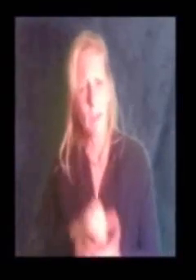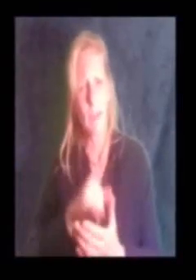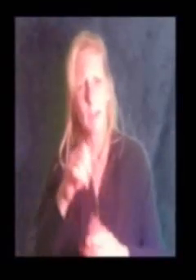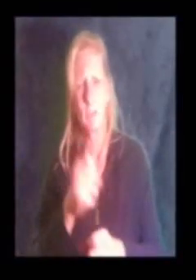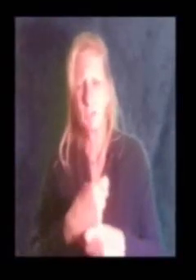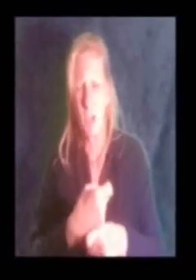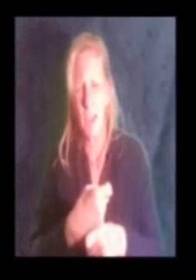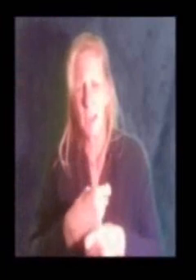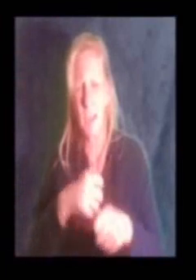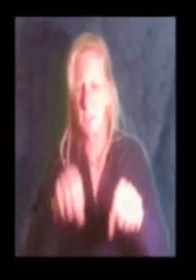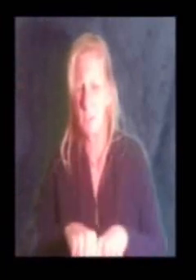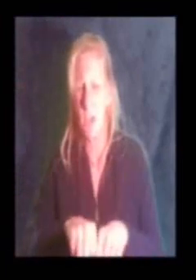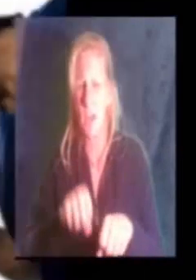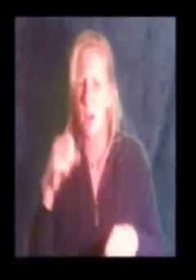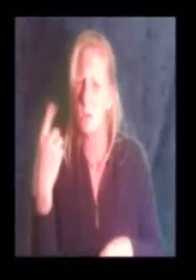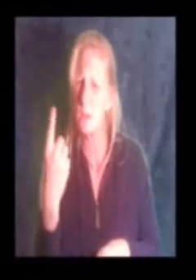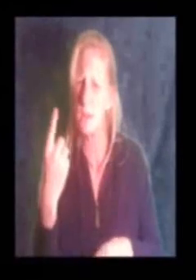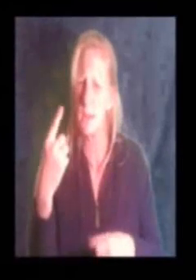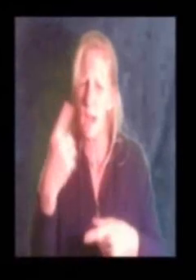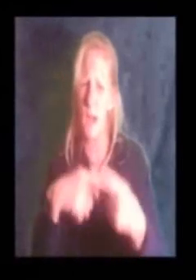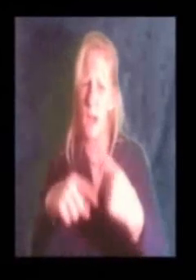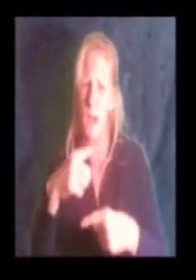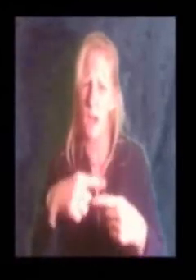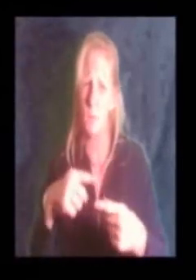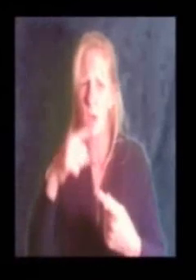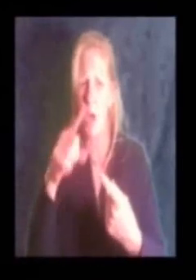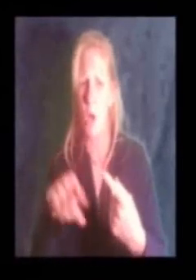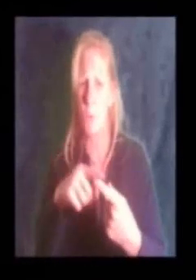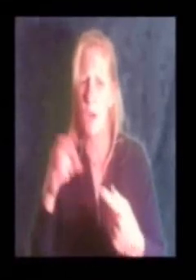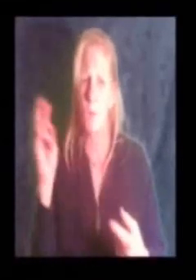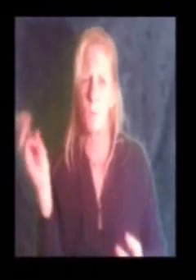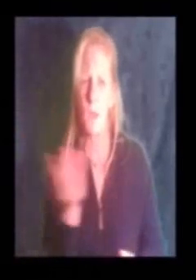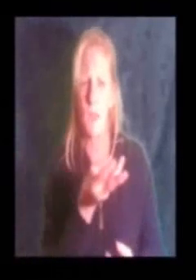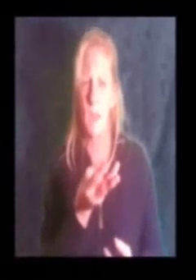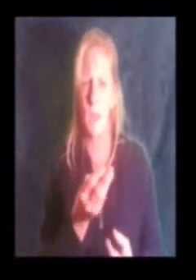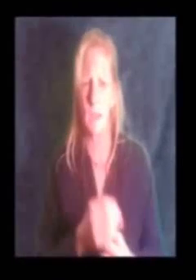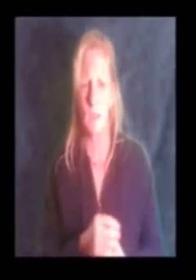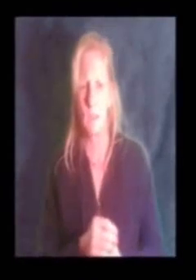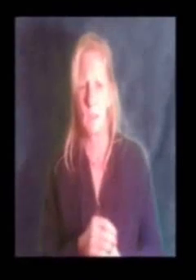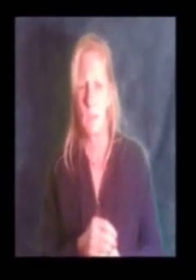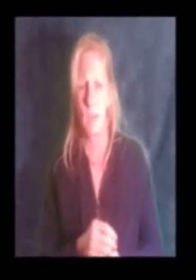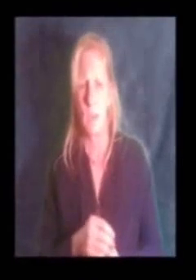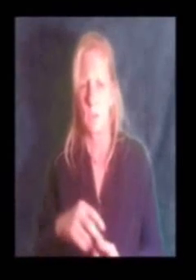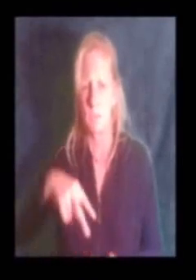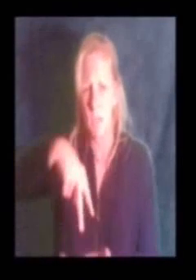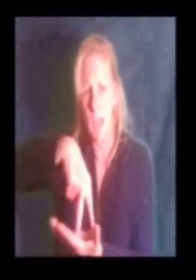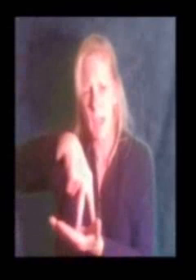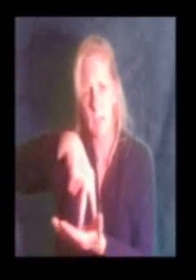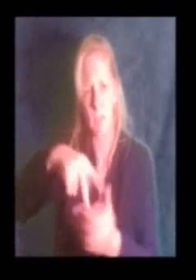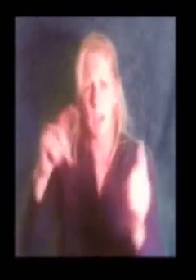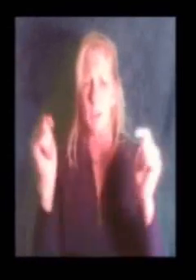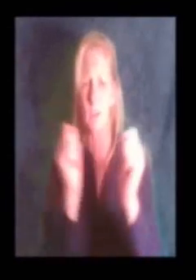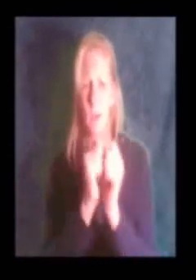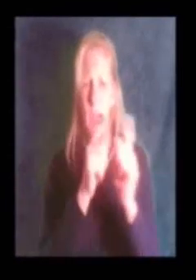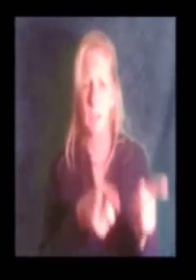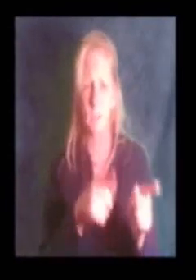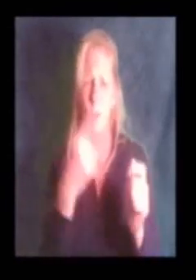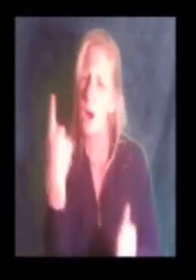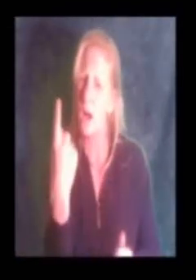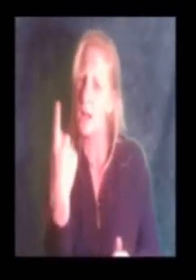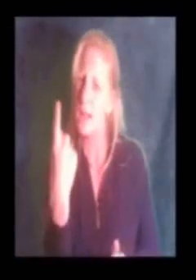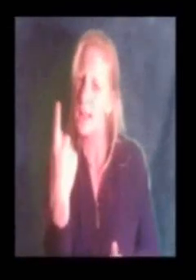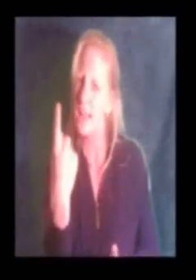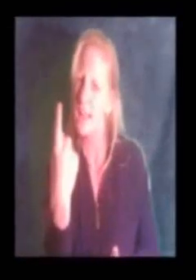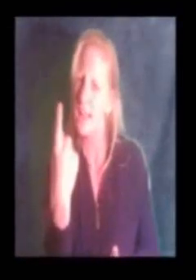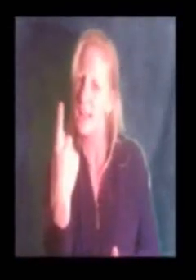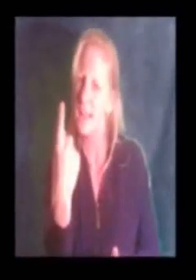That a change can only come When we stand together as one